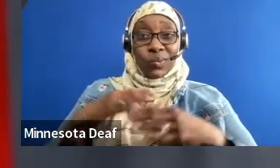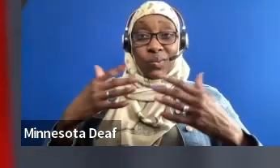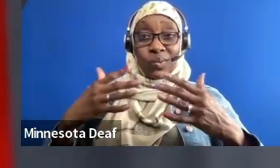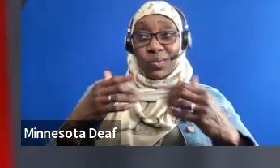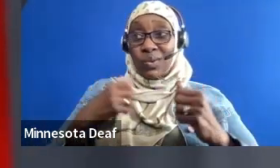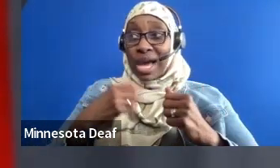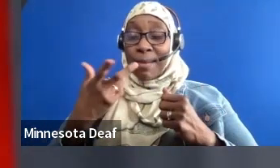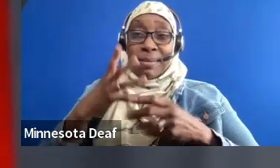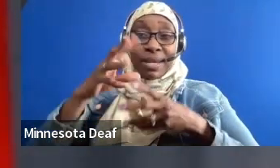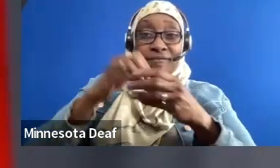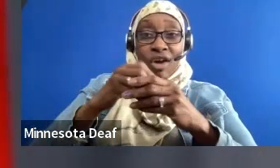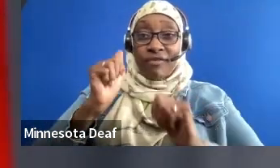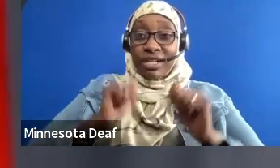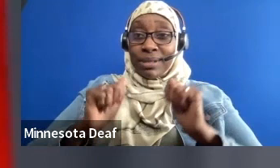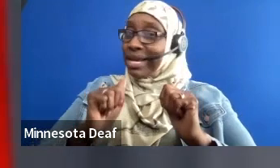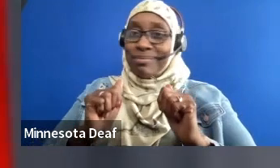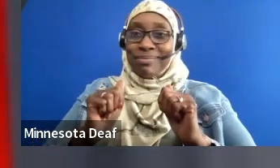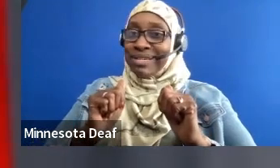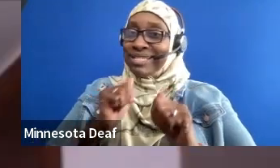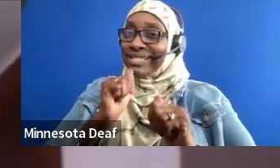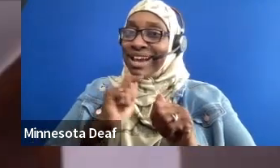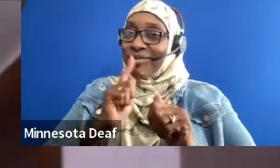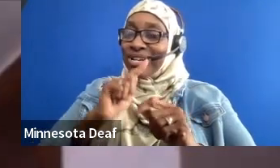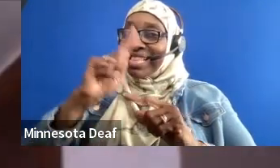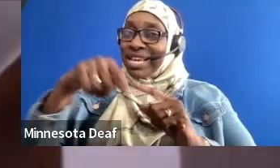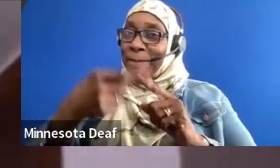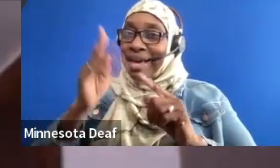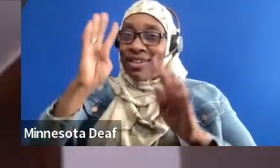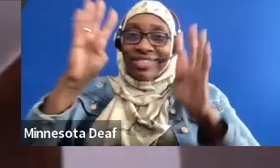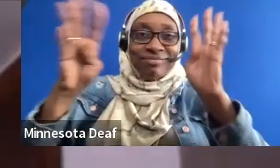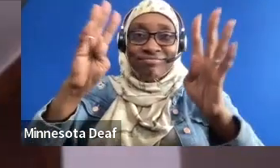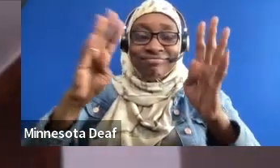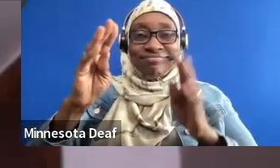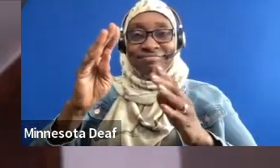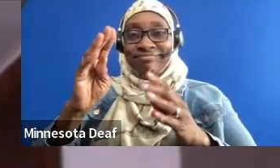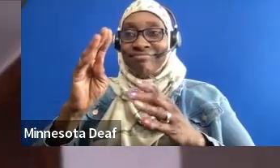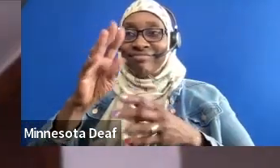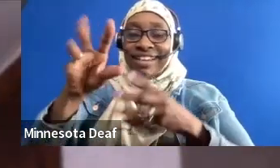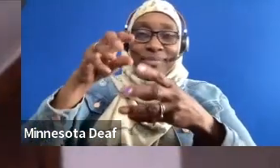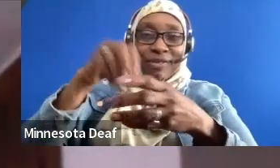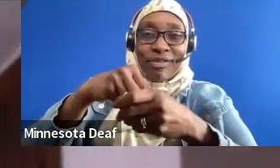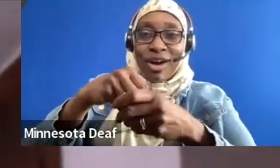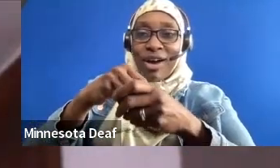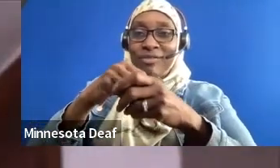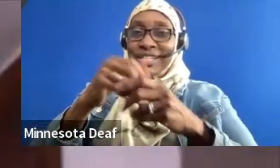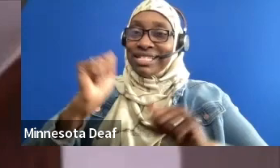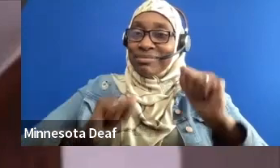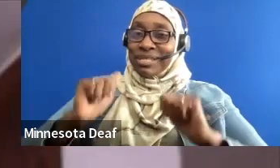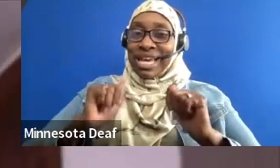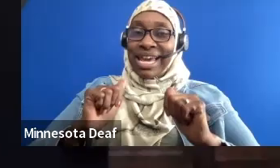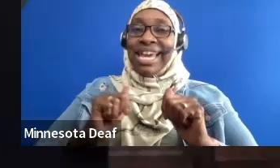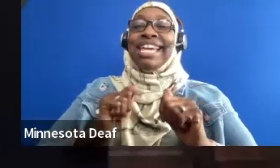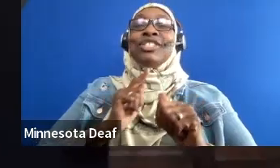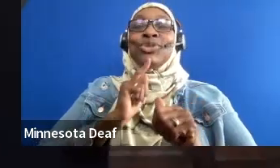not about the end product. We do the end product because they enjoy the end product. They had fun doing the end product and they can see their work.